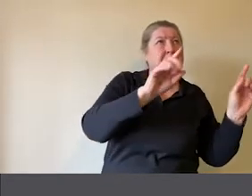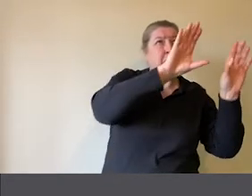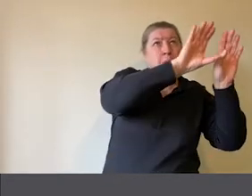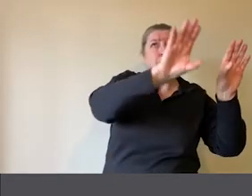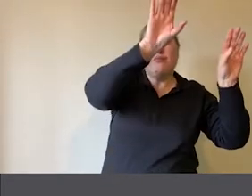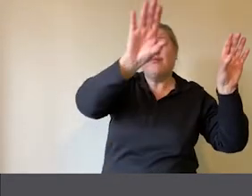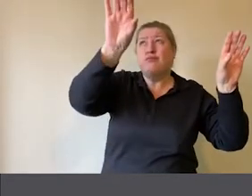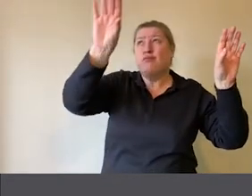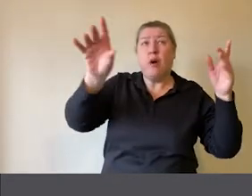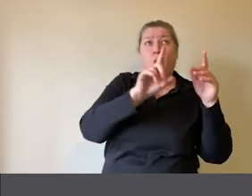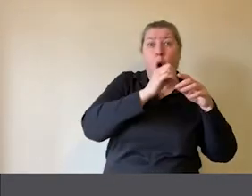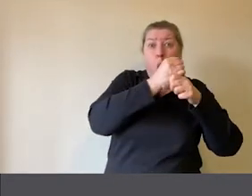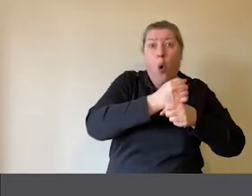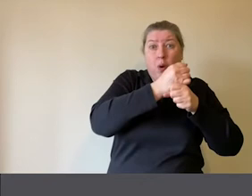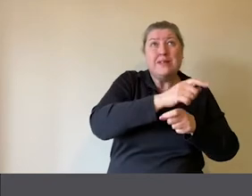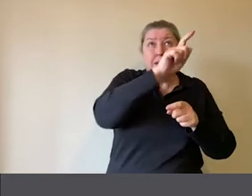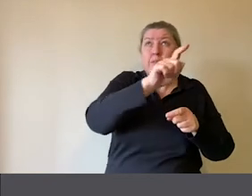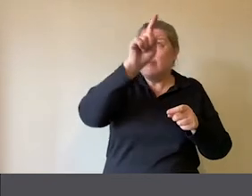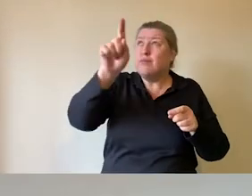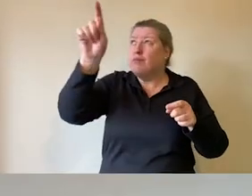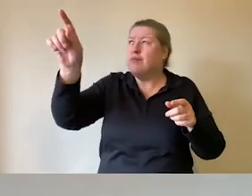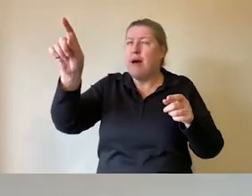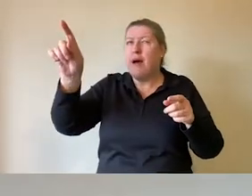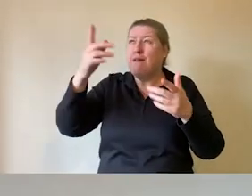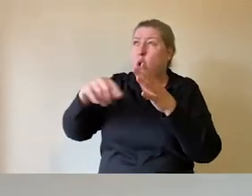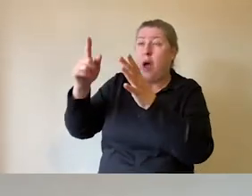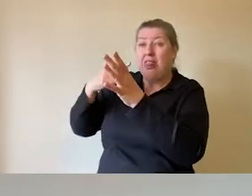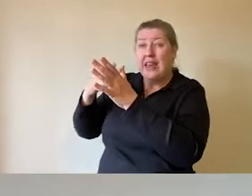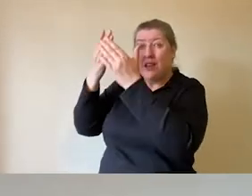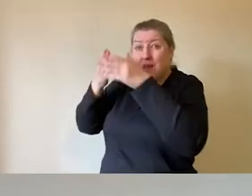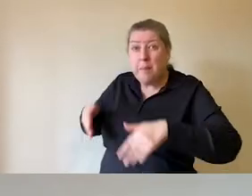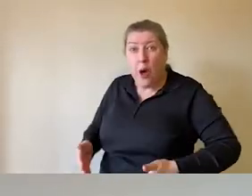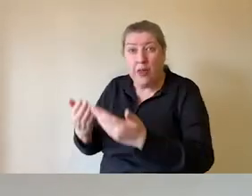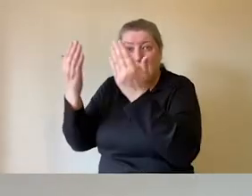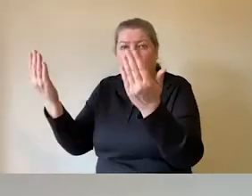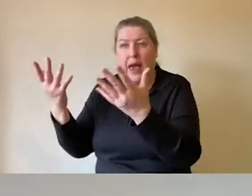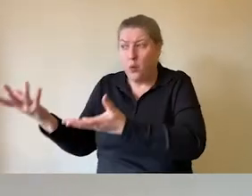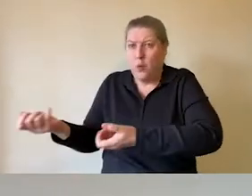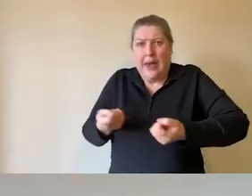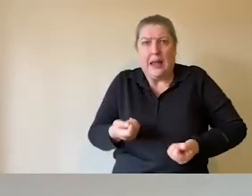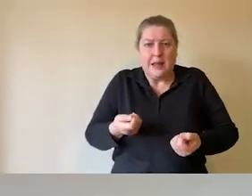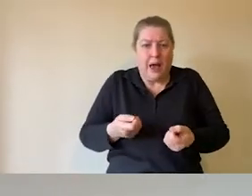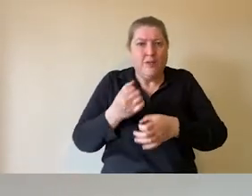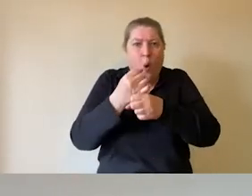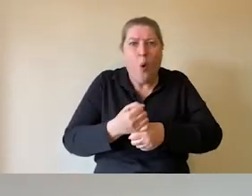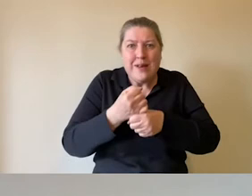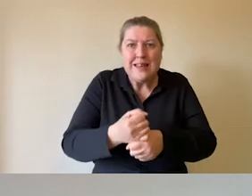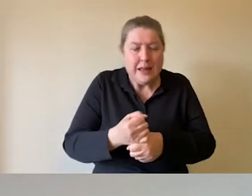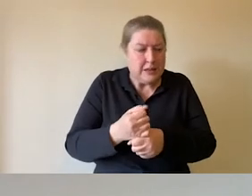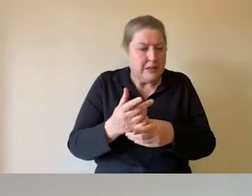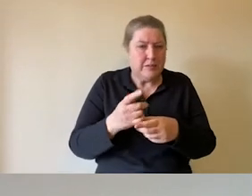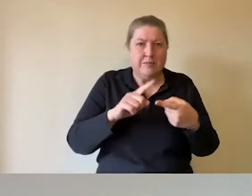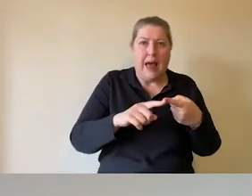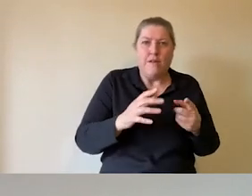we get out our Thai horses. We've got soft, cuddly horses that you can squeeze and hold close.